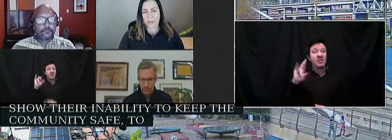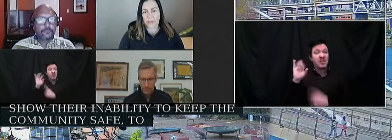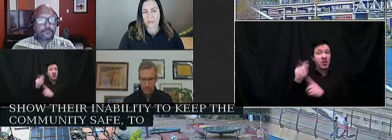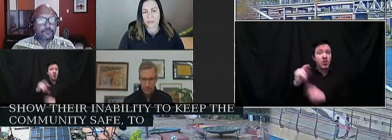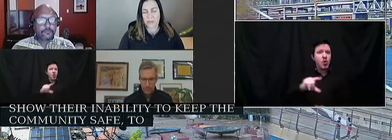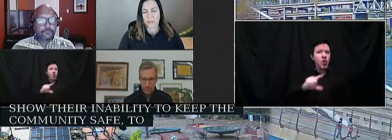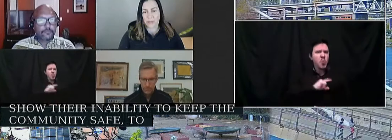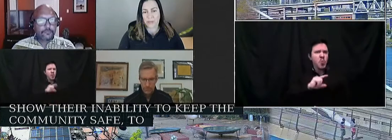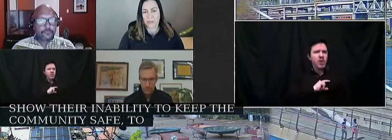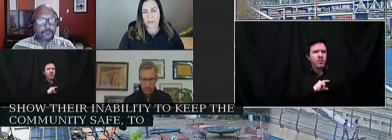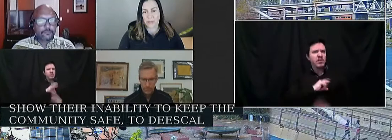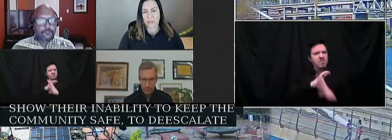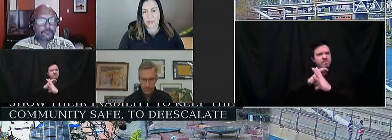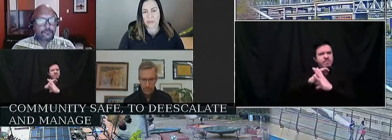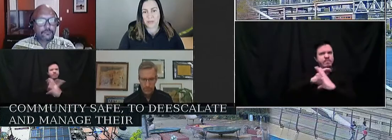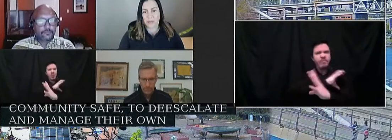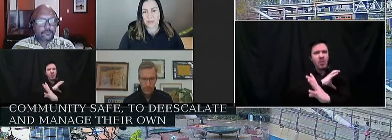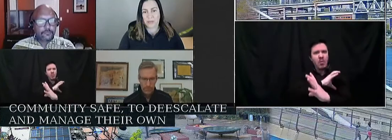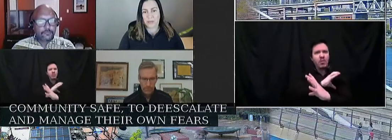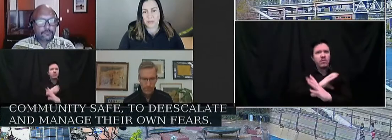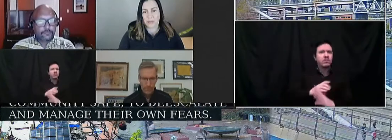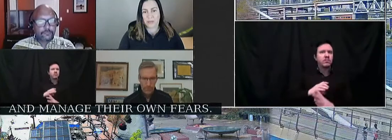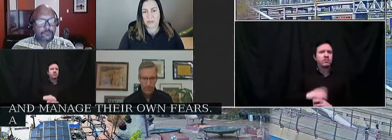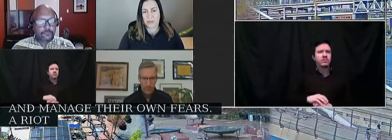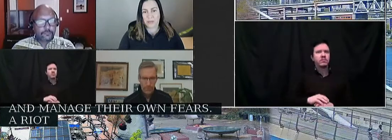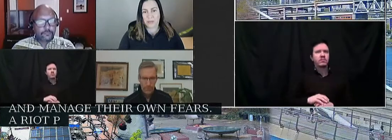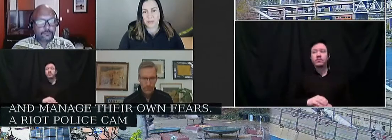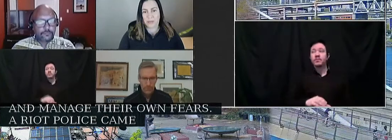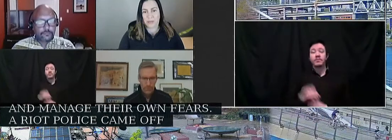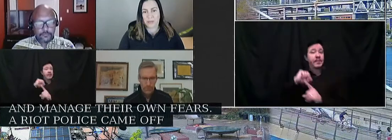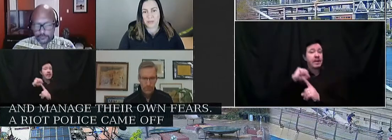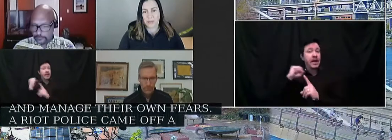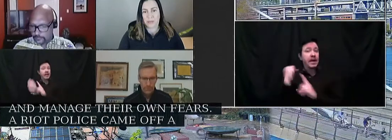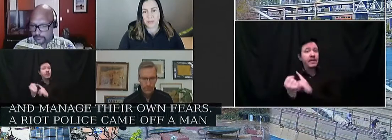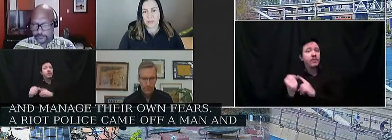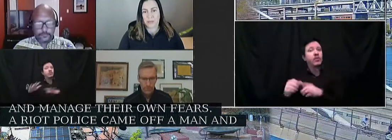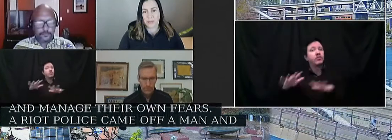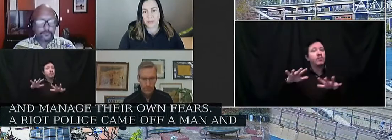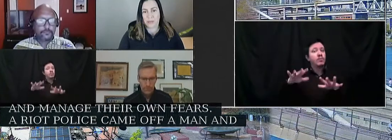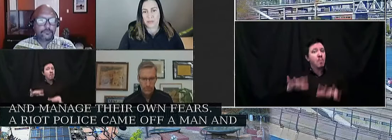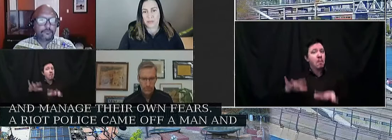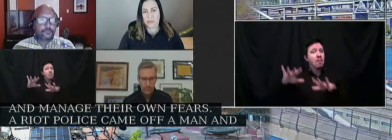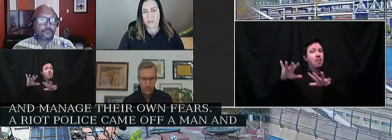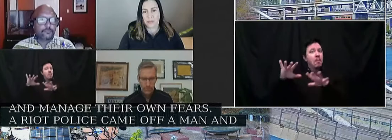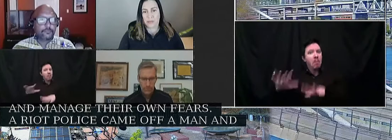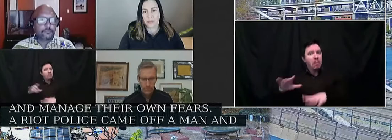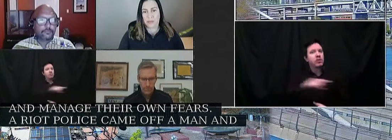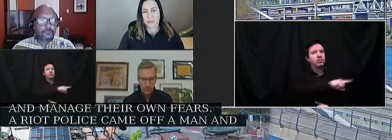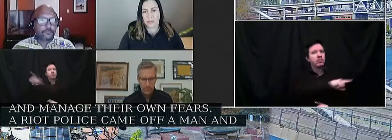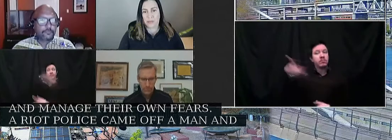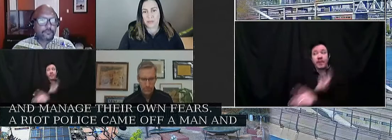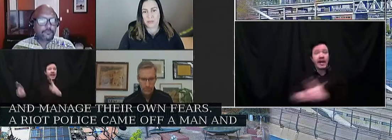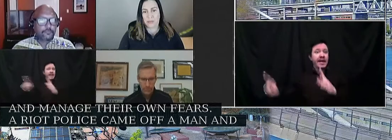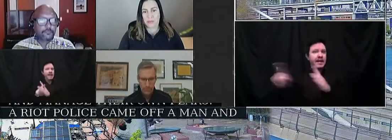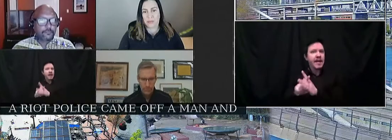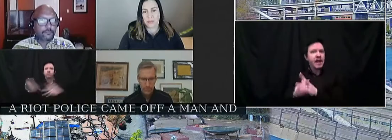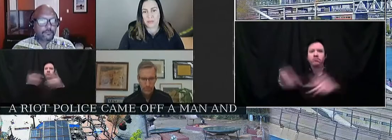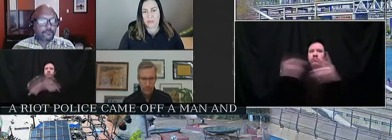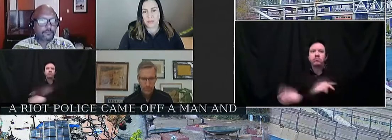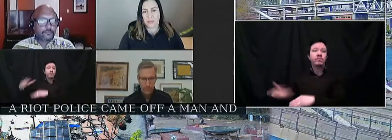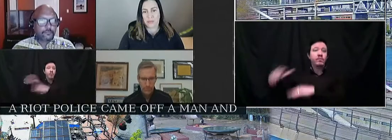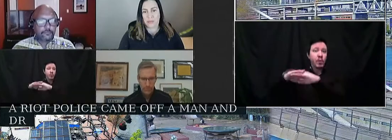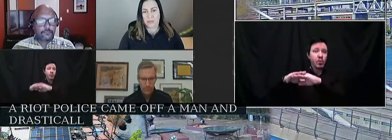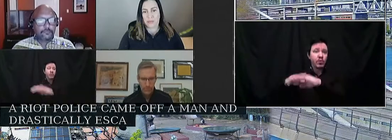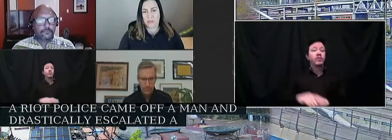in fresh off of a van and drastically escalated a situation that was calming itself down. The only thing they prioritize here is